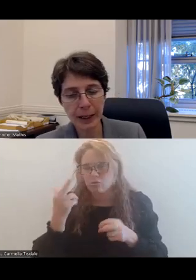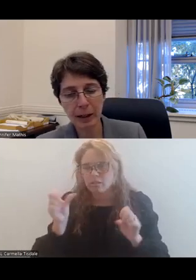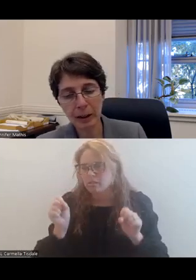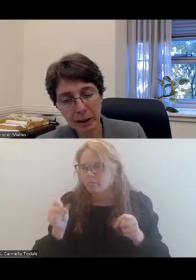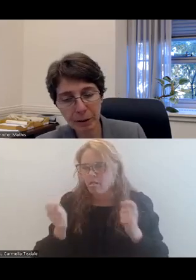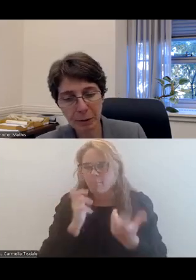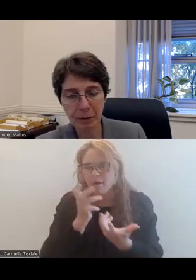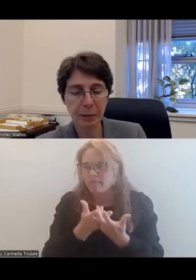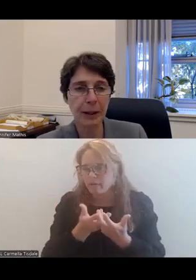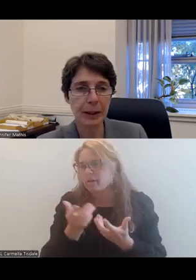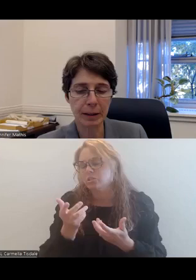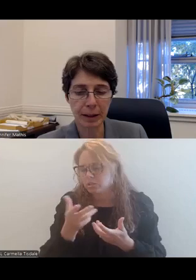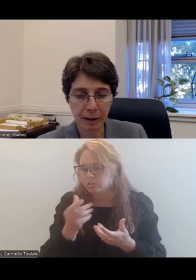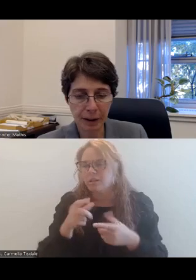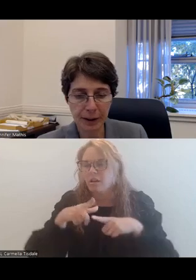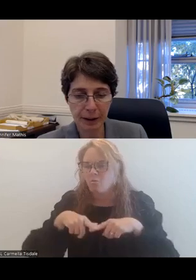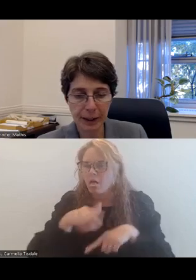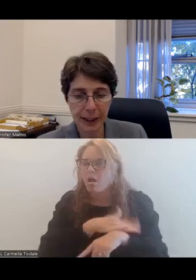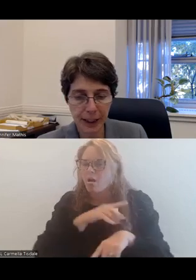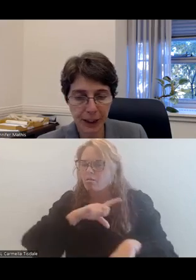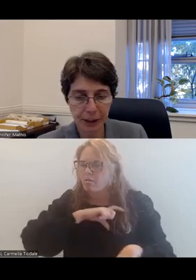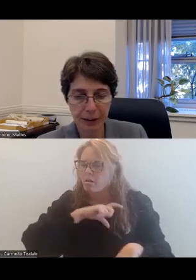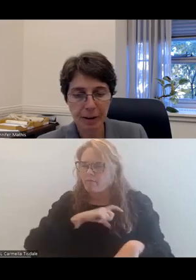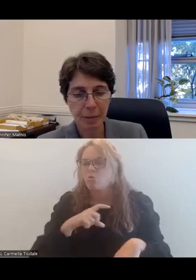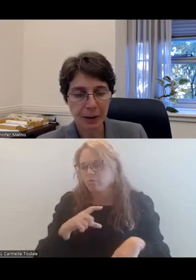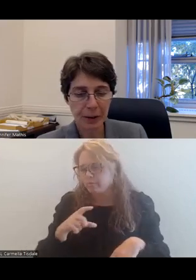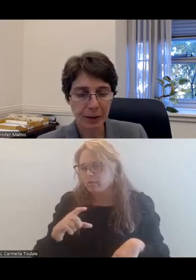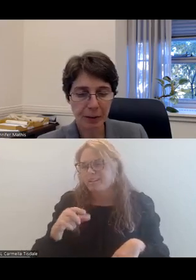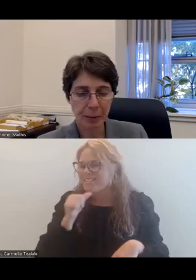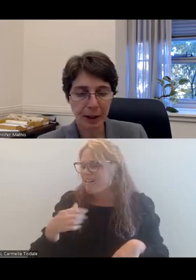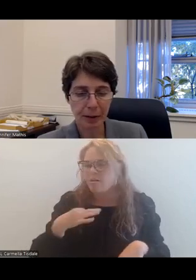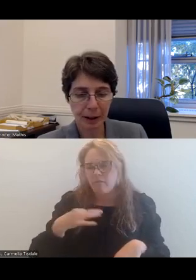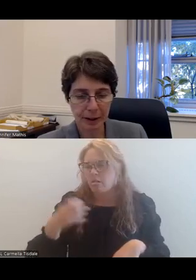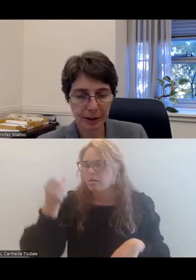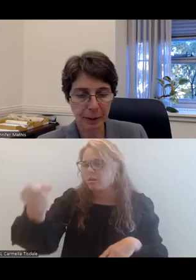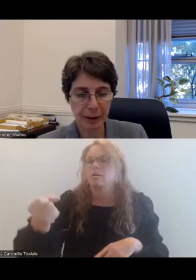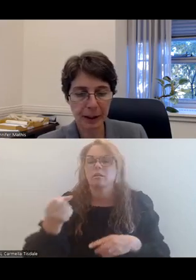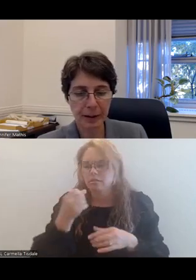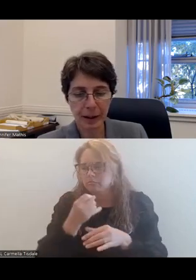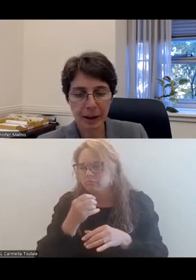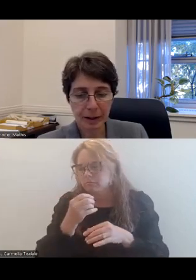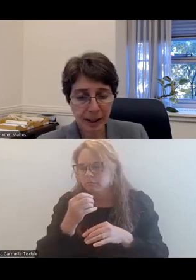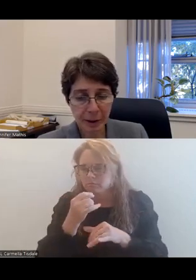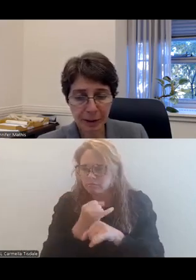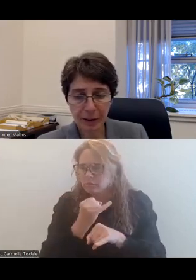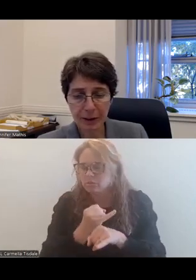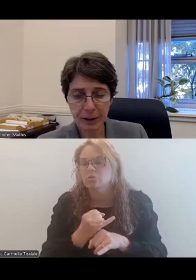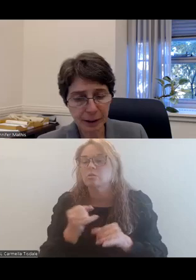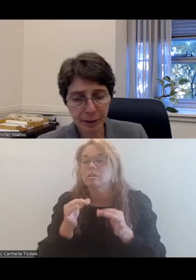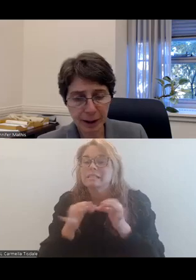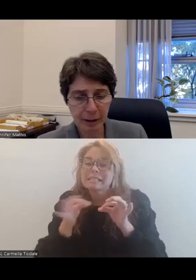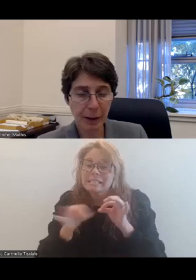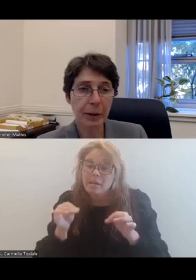and relying on law enforcement responses and involuntary detentions of students with behavioral health disabilities. Our statement